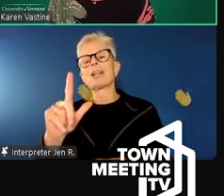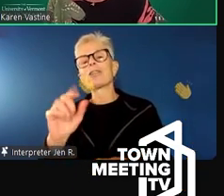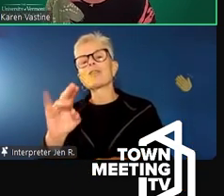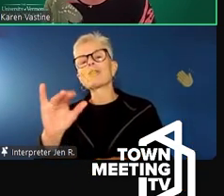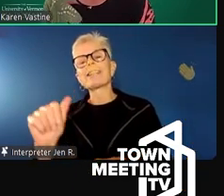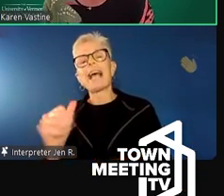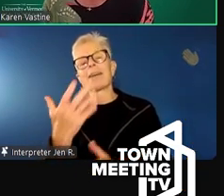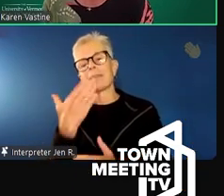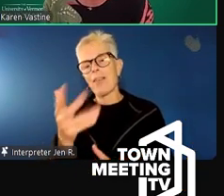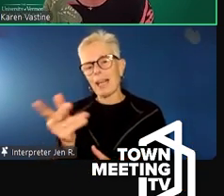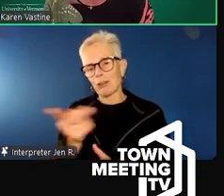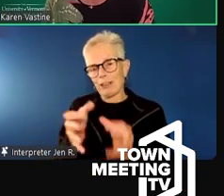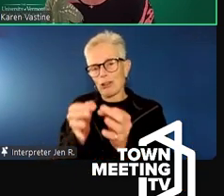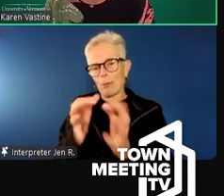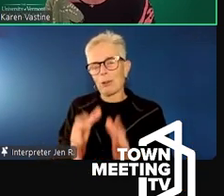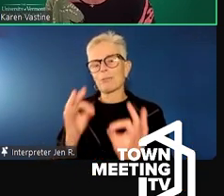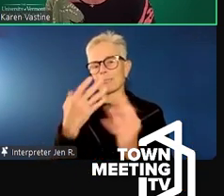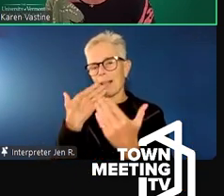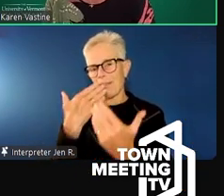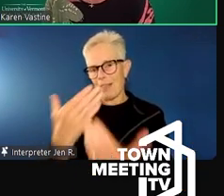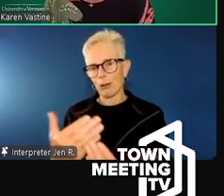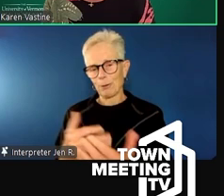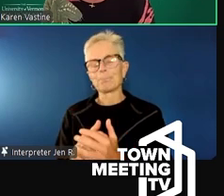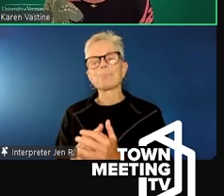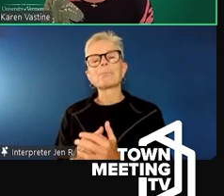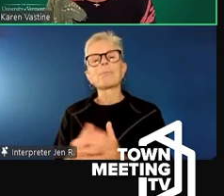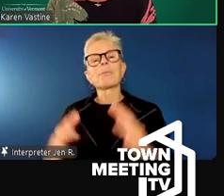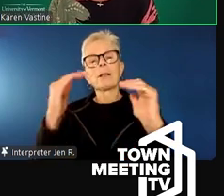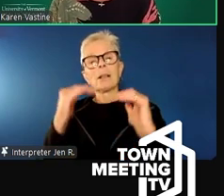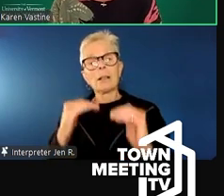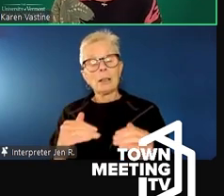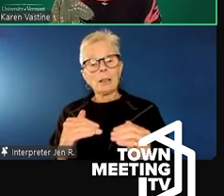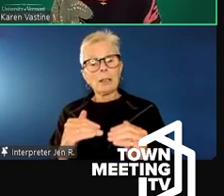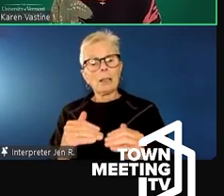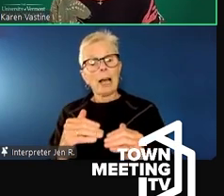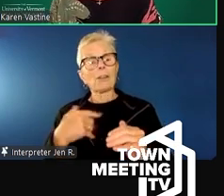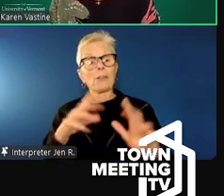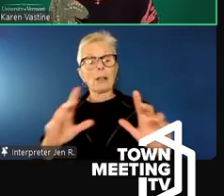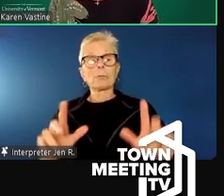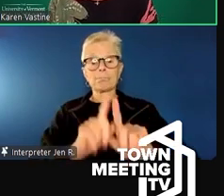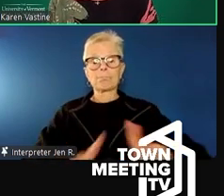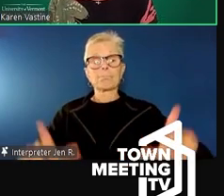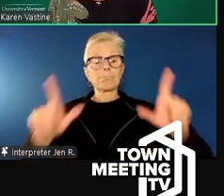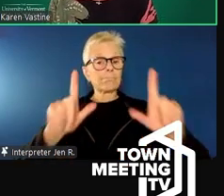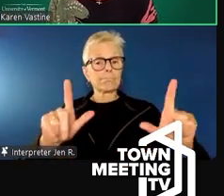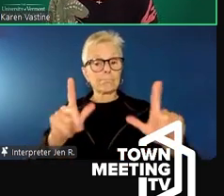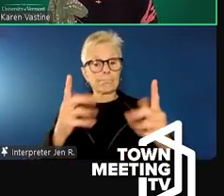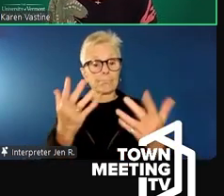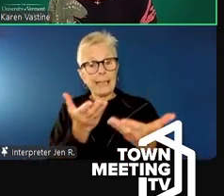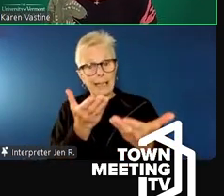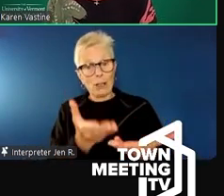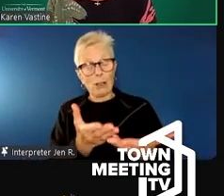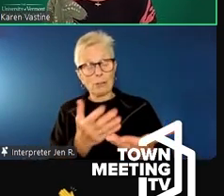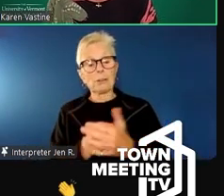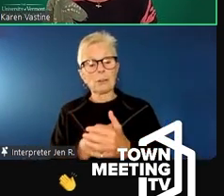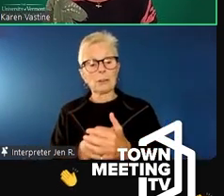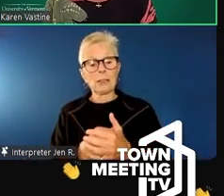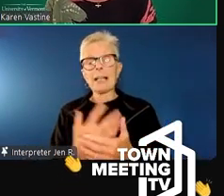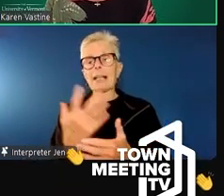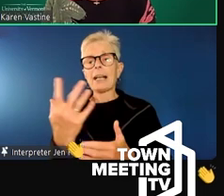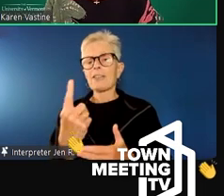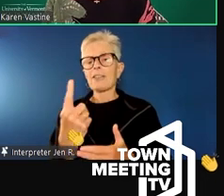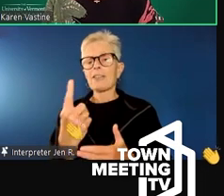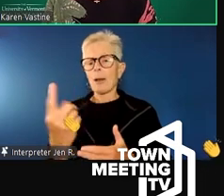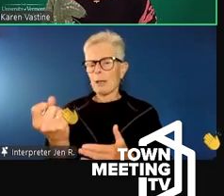have been amazing as interpreters, so thank you for that. So, as you can see up on the screen here, somebody asked